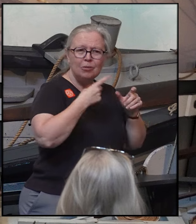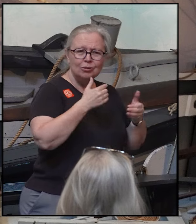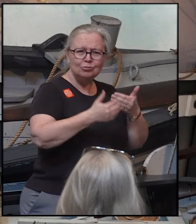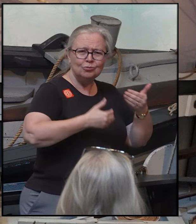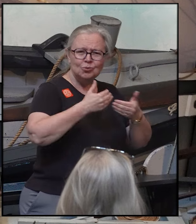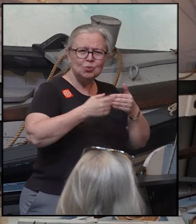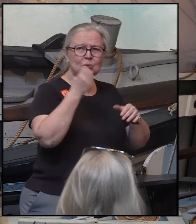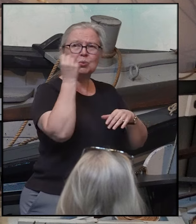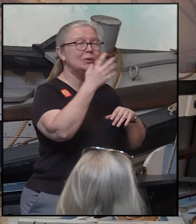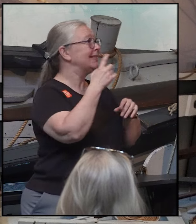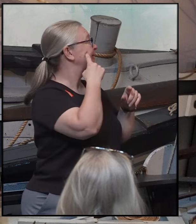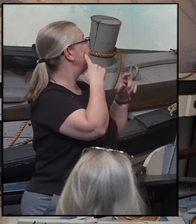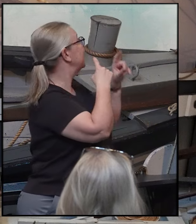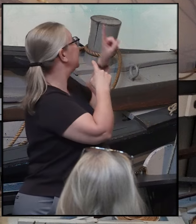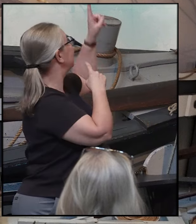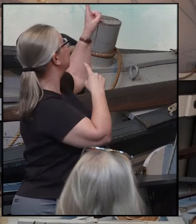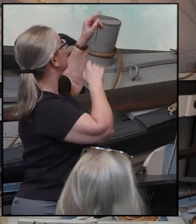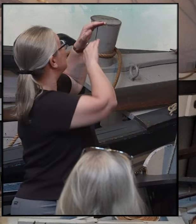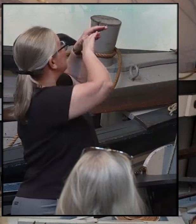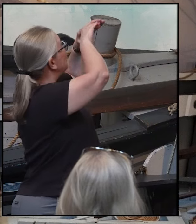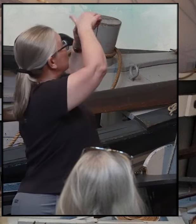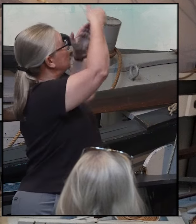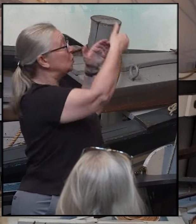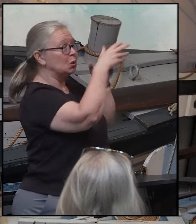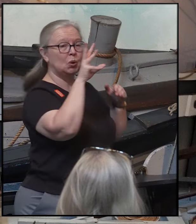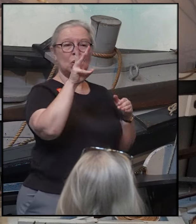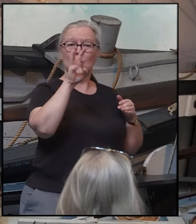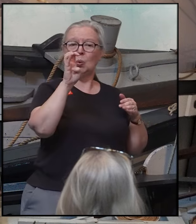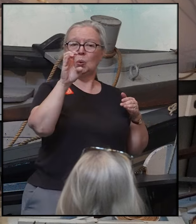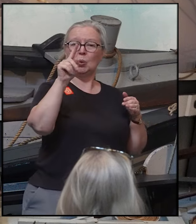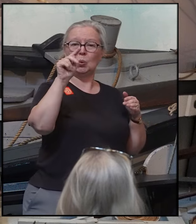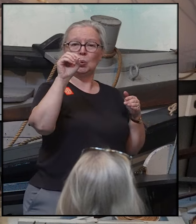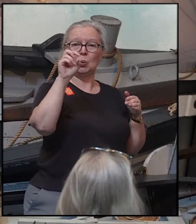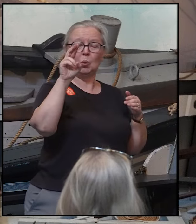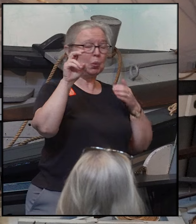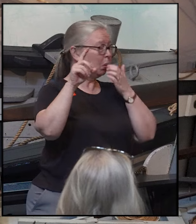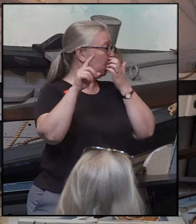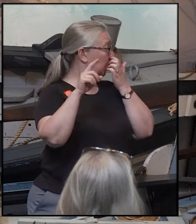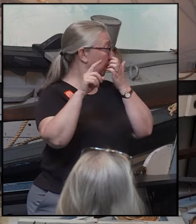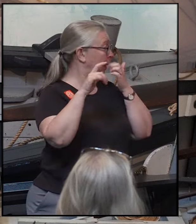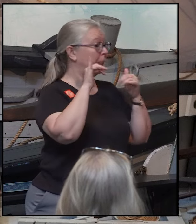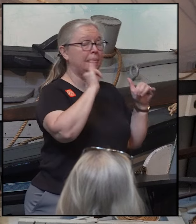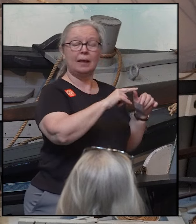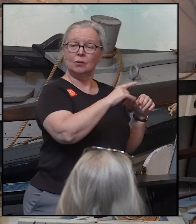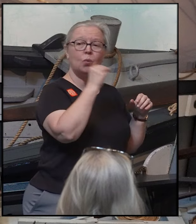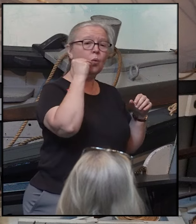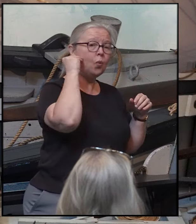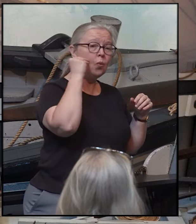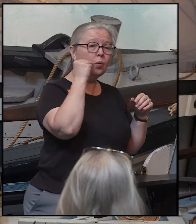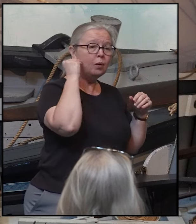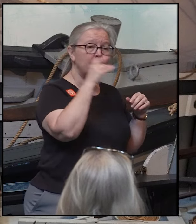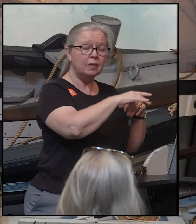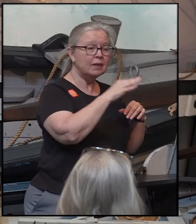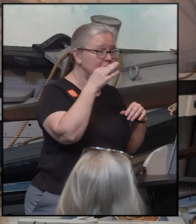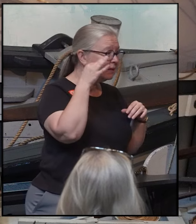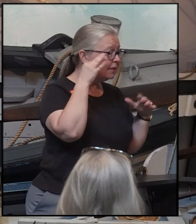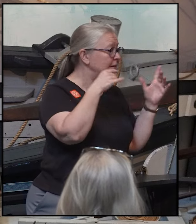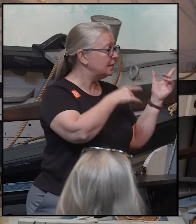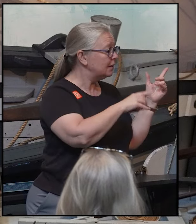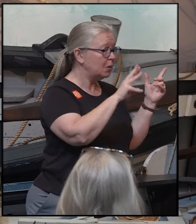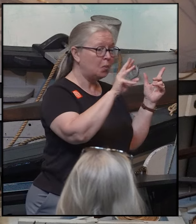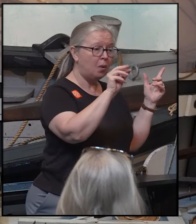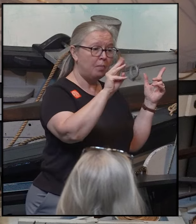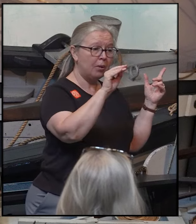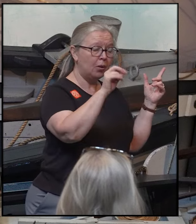side of the screen, that little dome, that's a Weetoo. And that was the home of the Wampanoags. And we suspect they probably